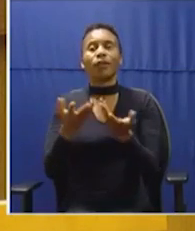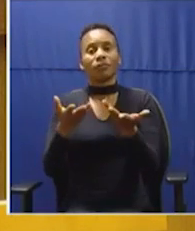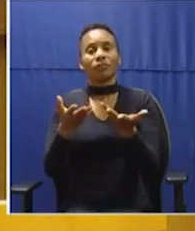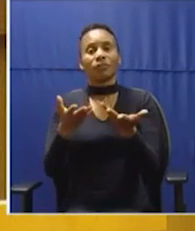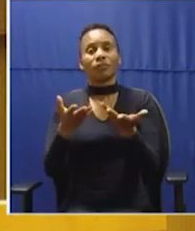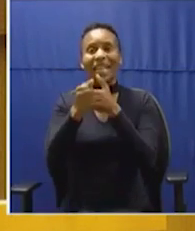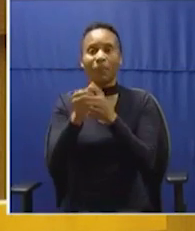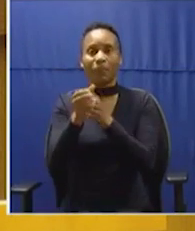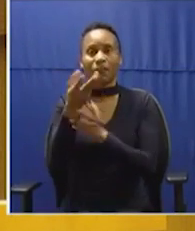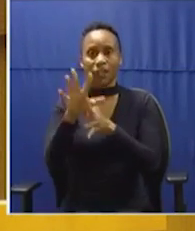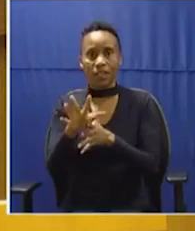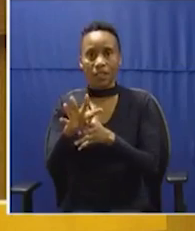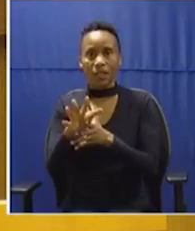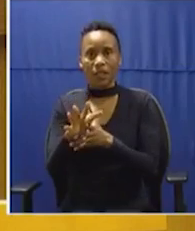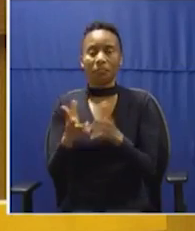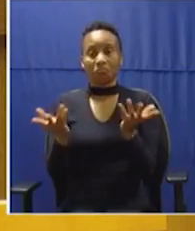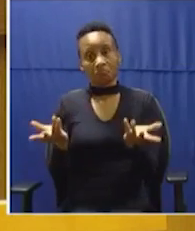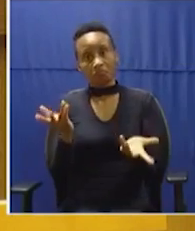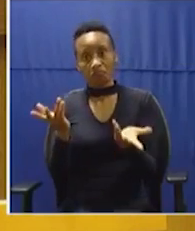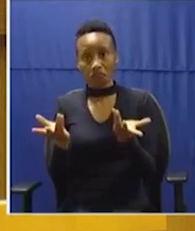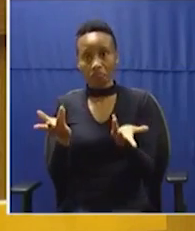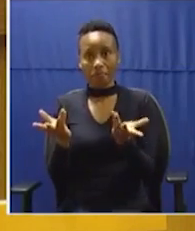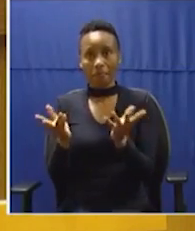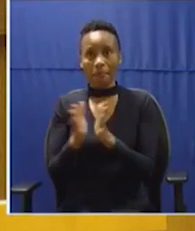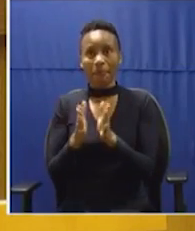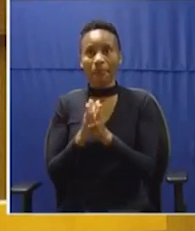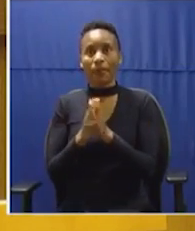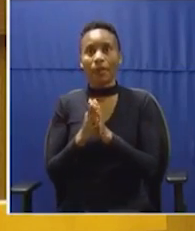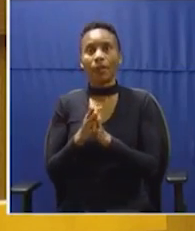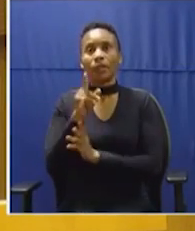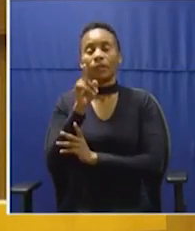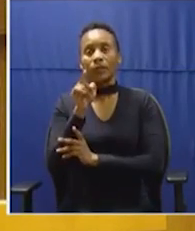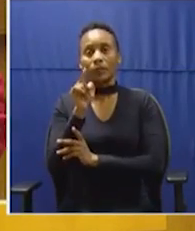on some degree of insanity.